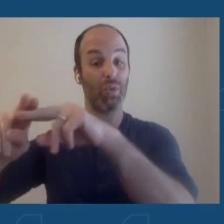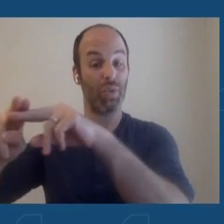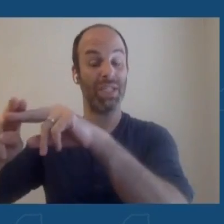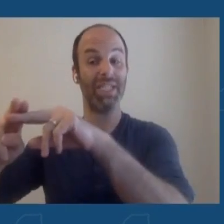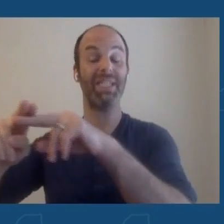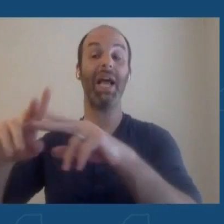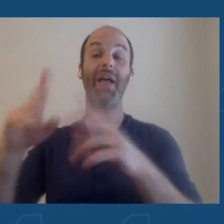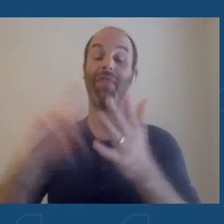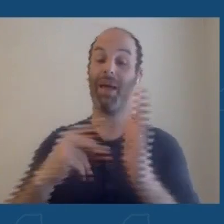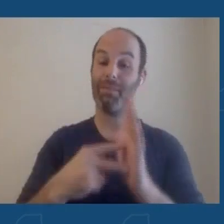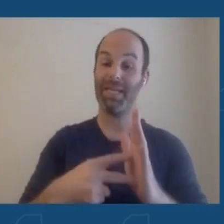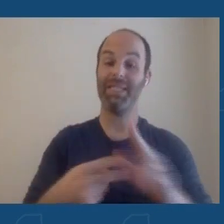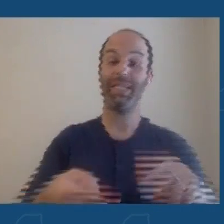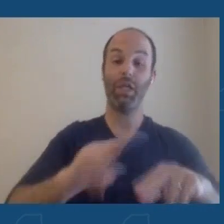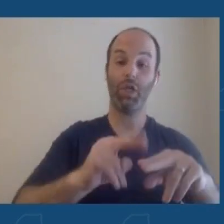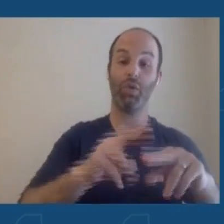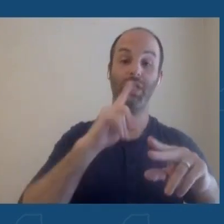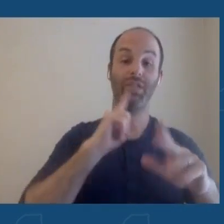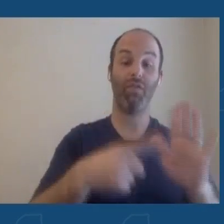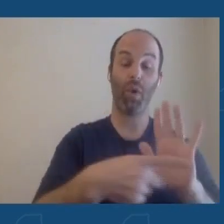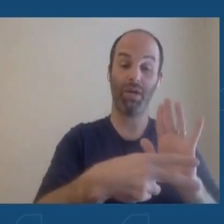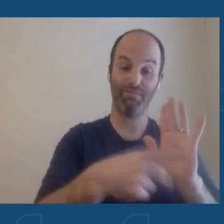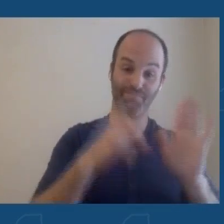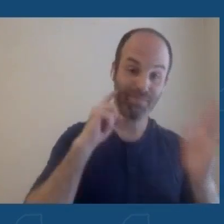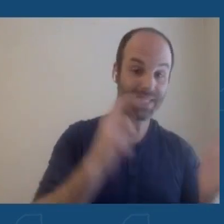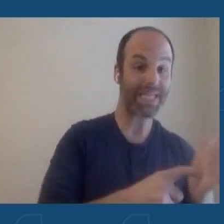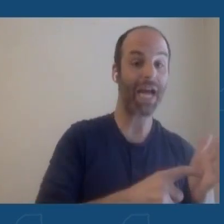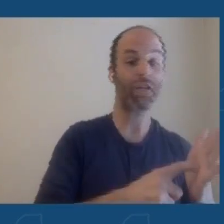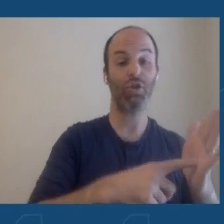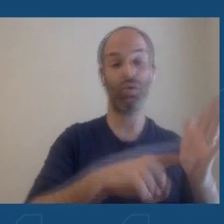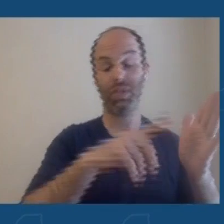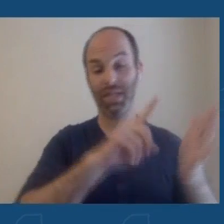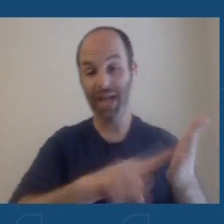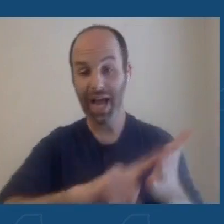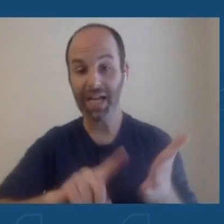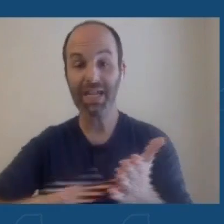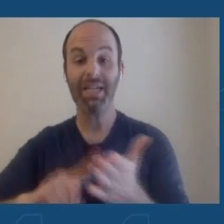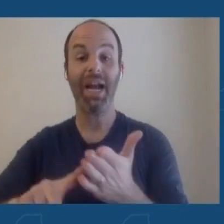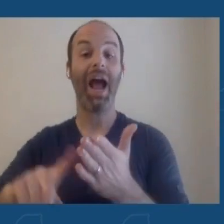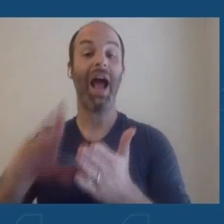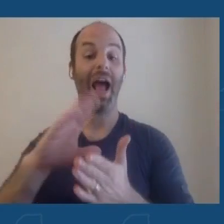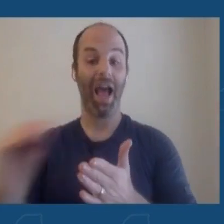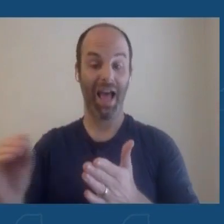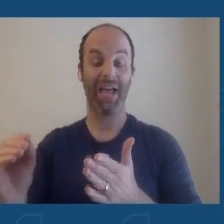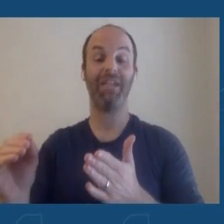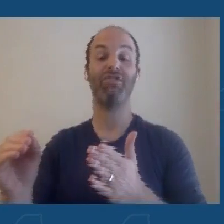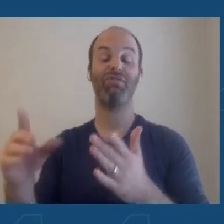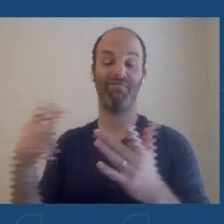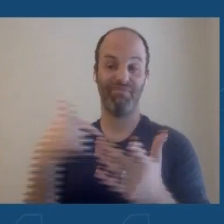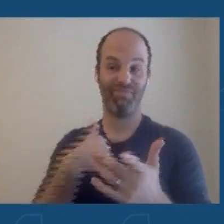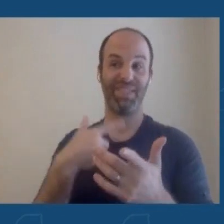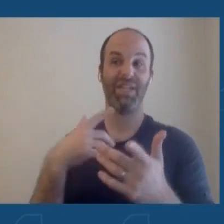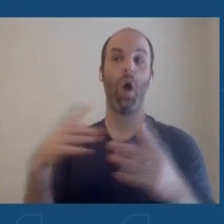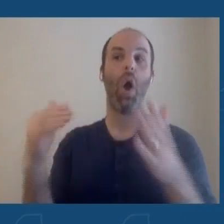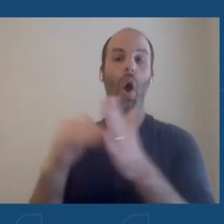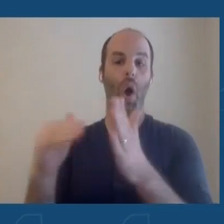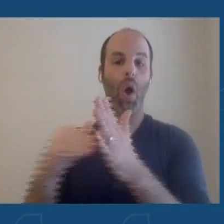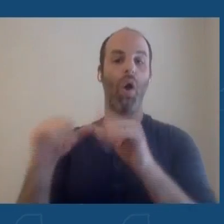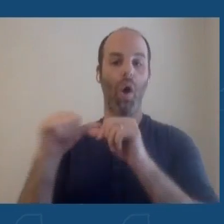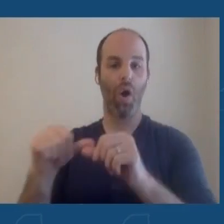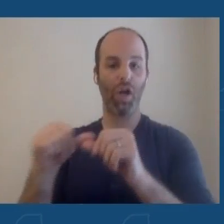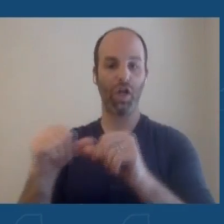and ascertainment, and it reflects ongoing transmission within communities.